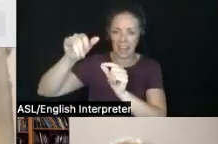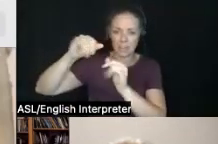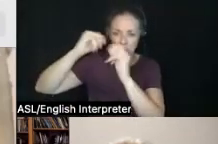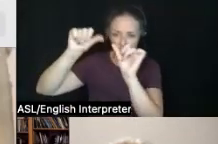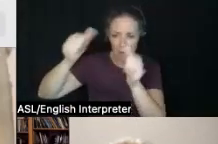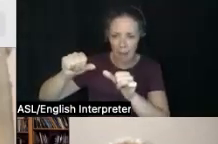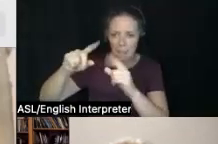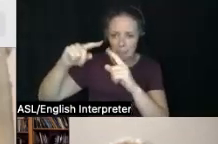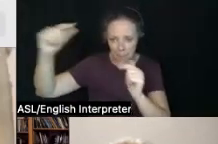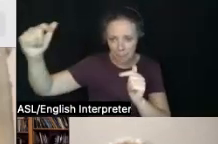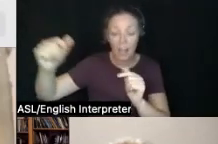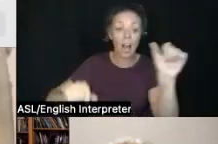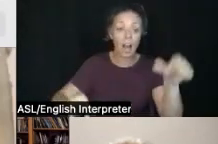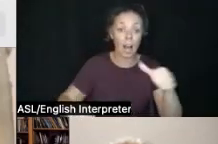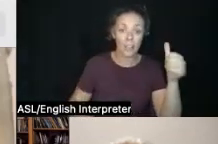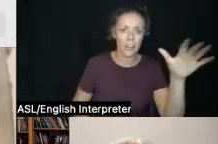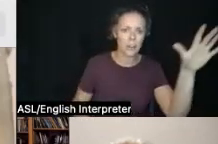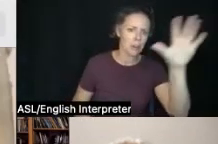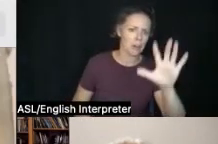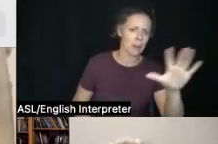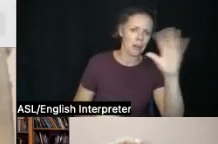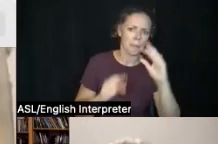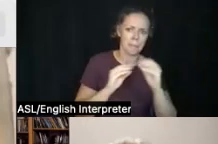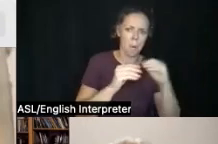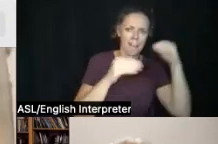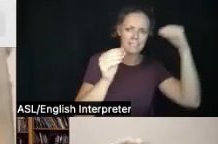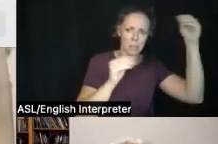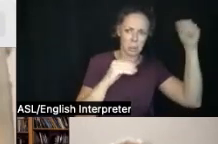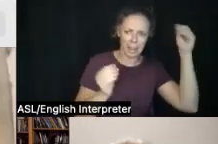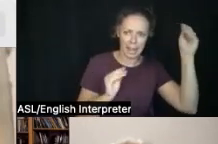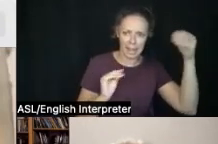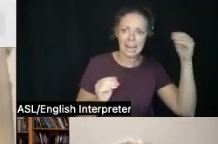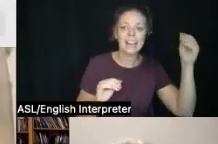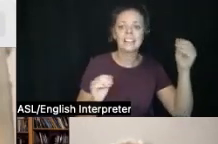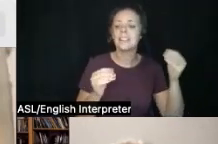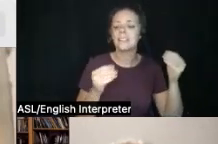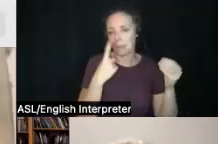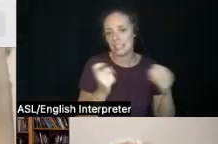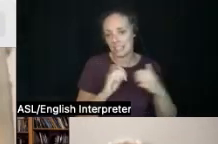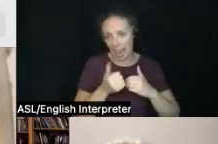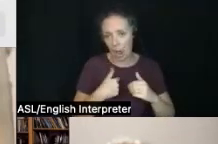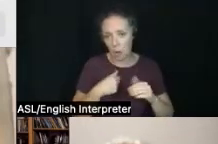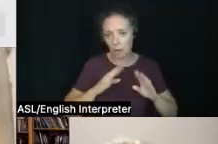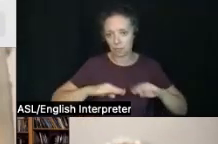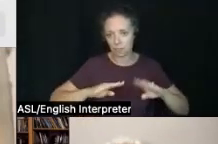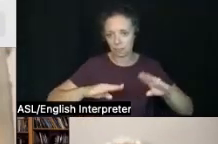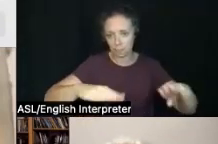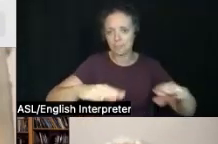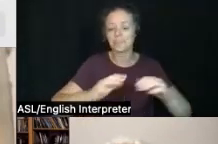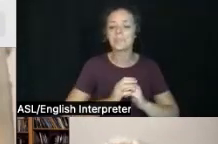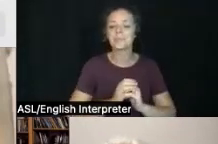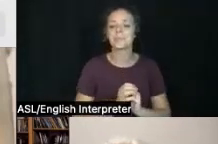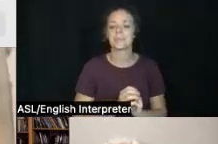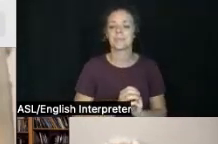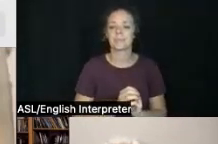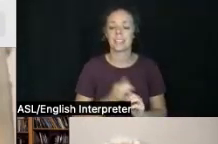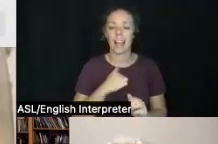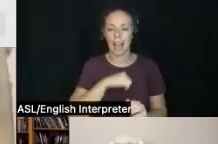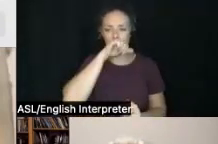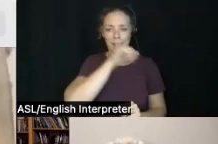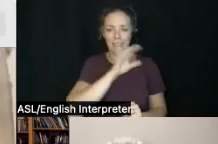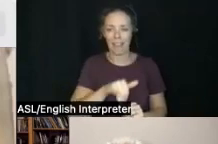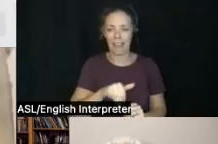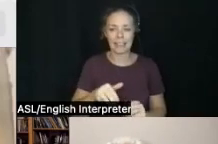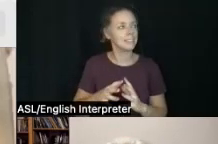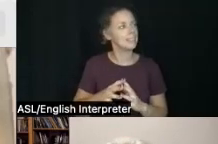fluid, just because of the way that this was laid out. I really love that that sense of sort of,